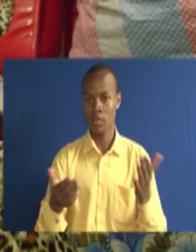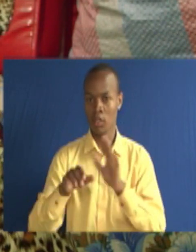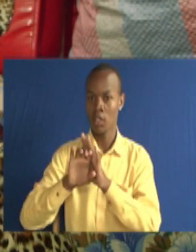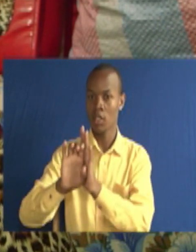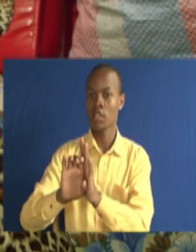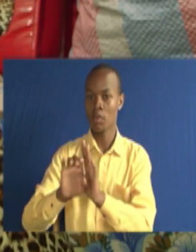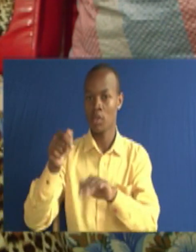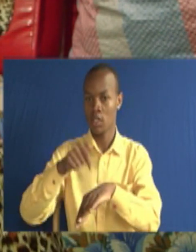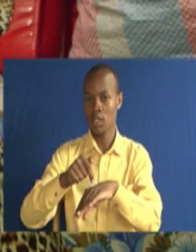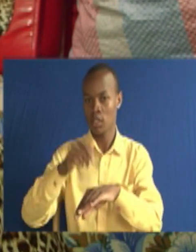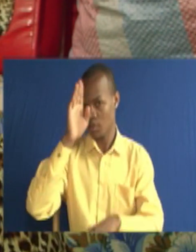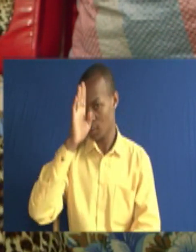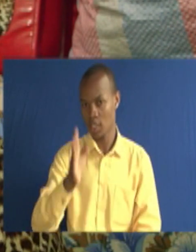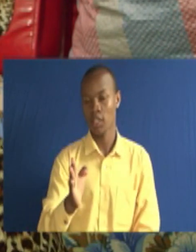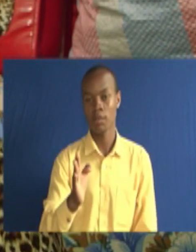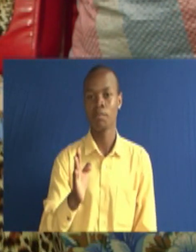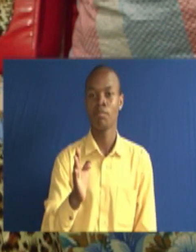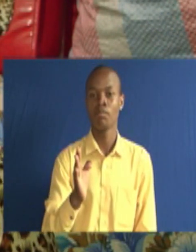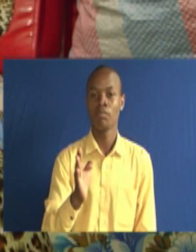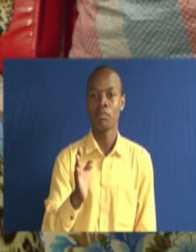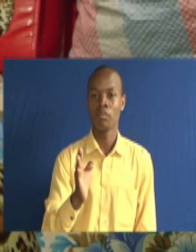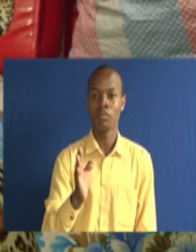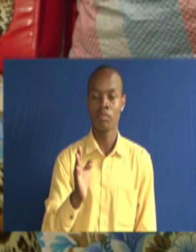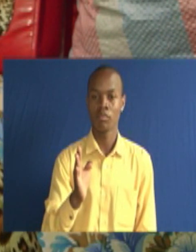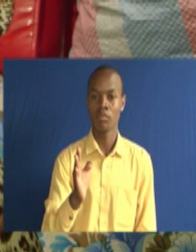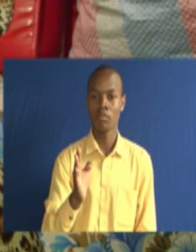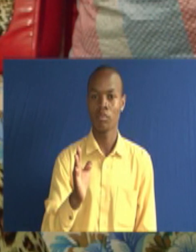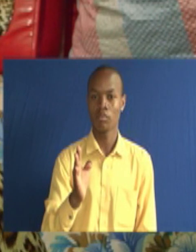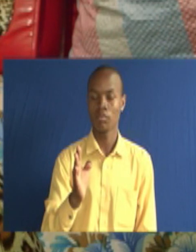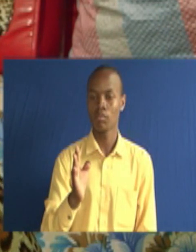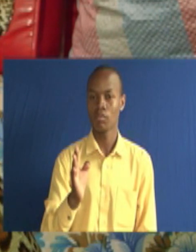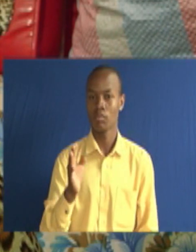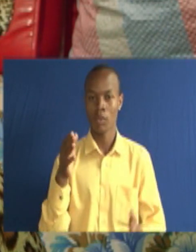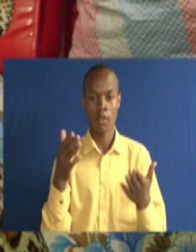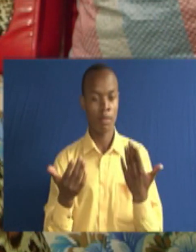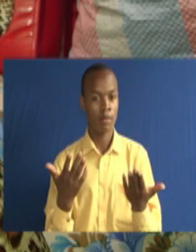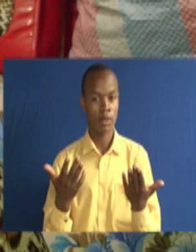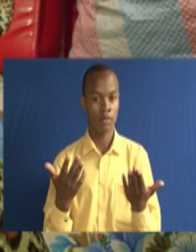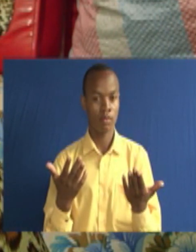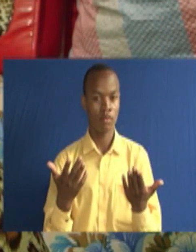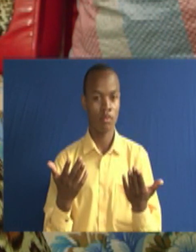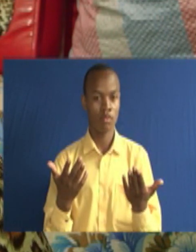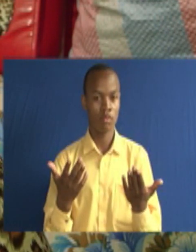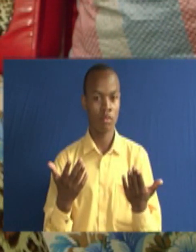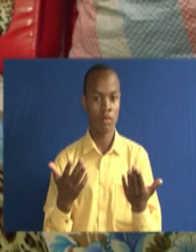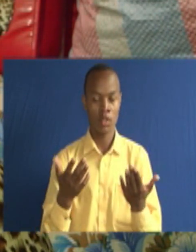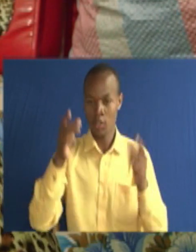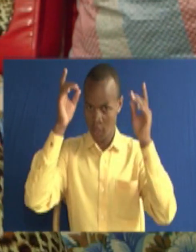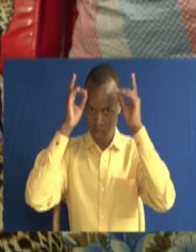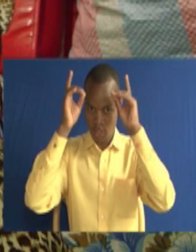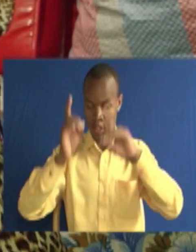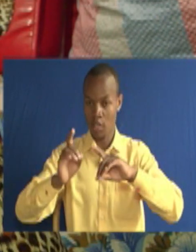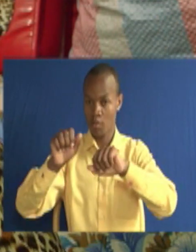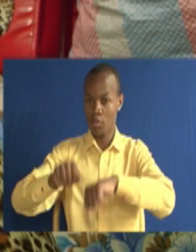mfano. Mtu akapata sioni, akamua kuchukua